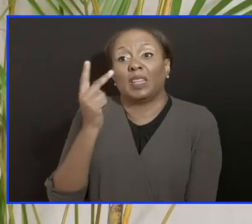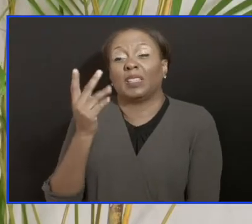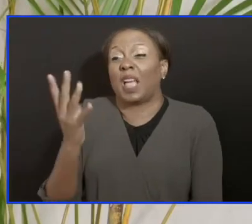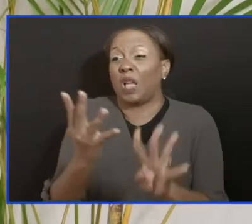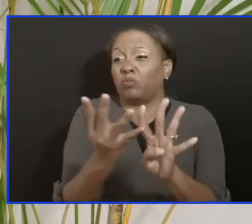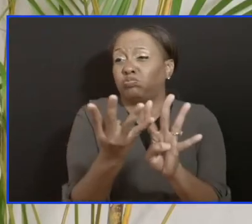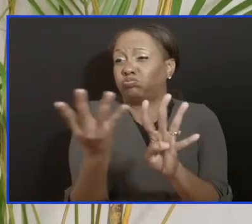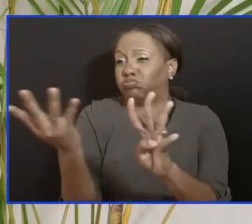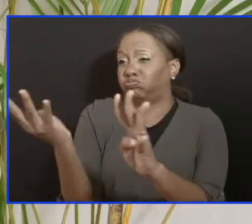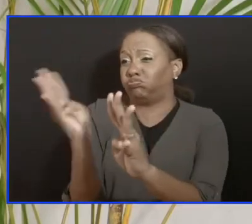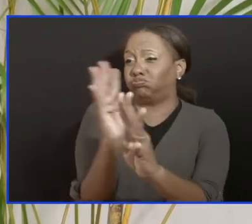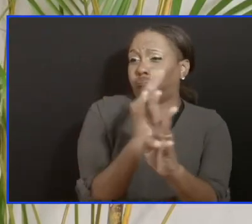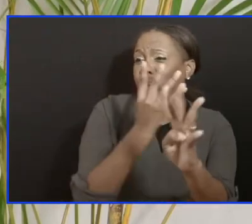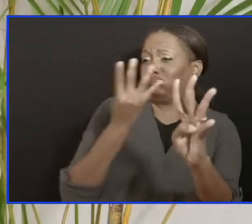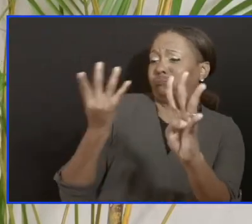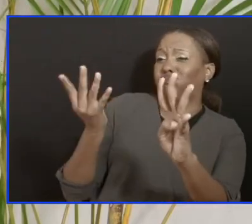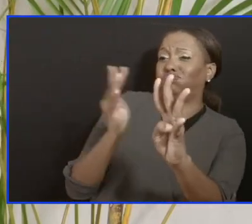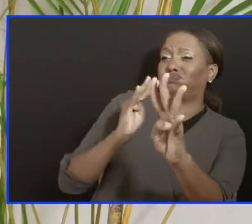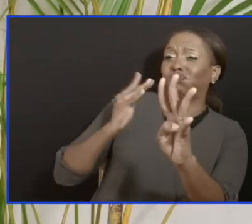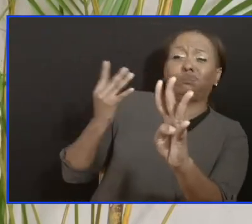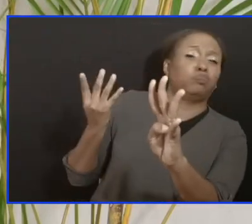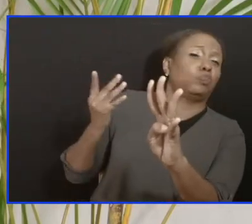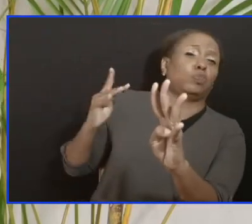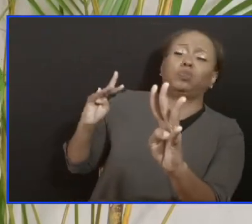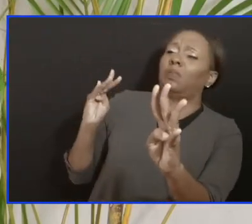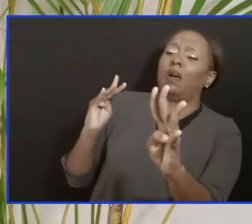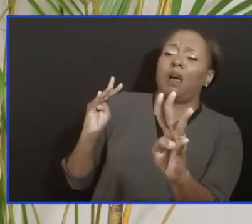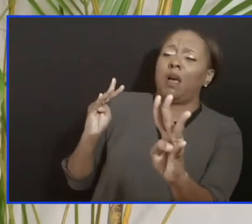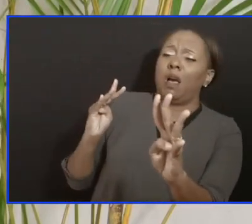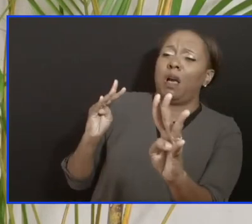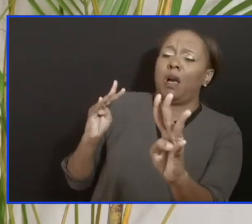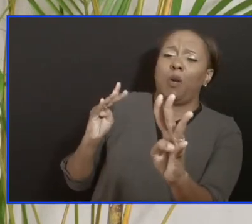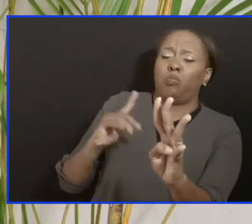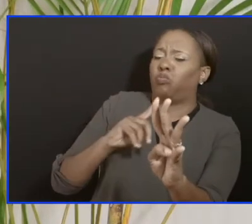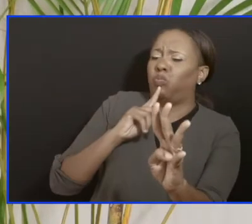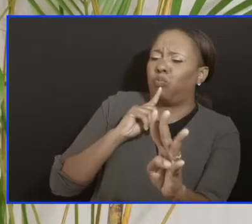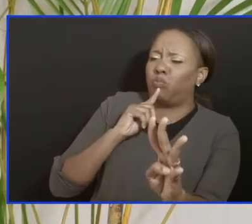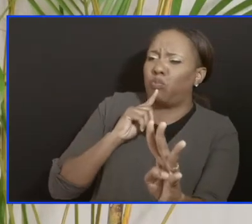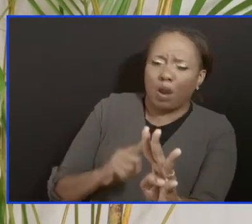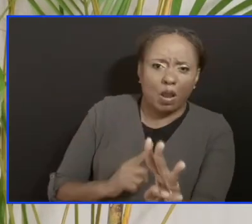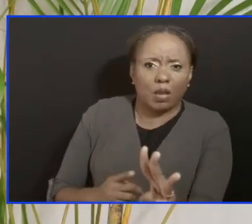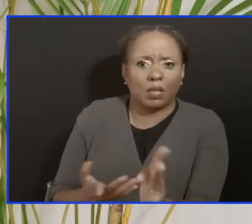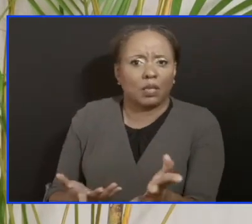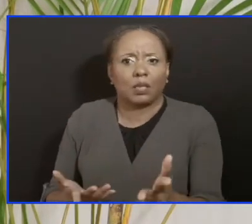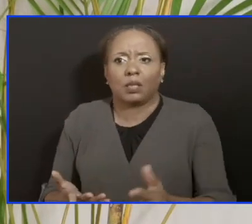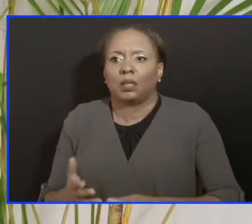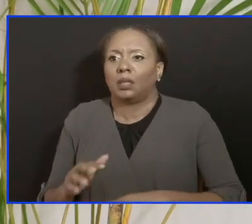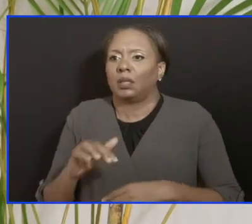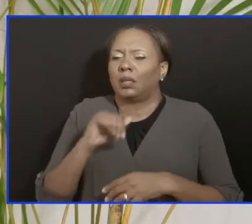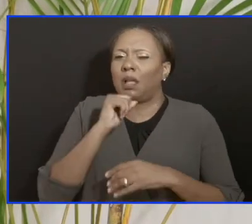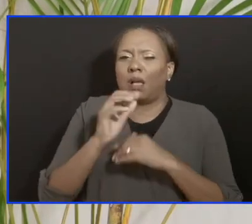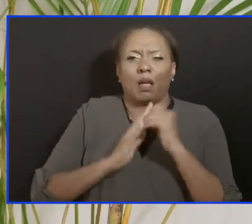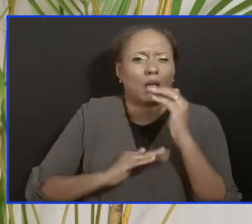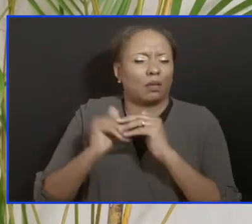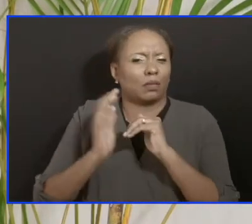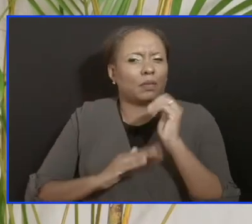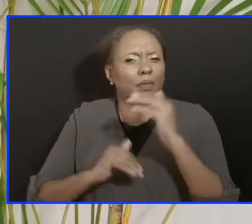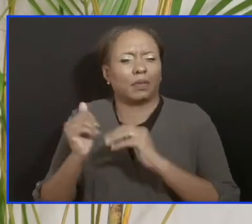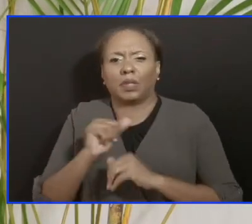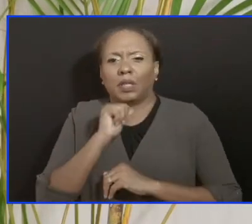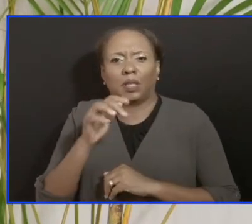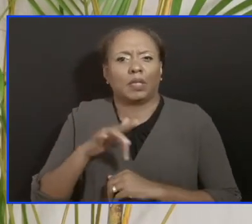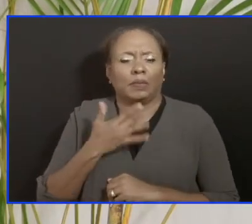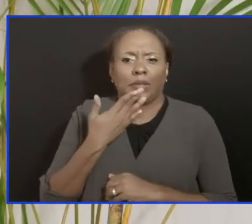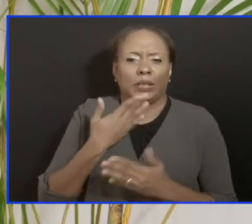the highway and so on and around buildings that I've been observing the large numbers really was not a comfortable feeling for me.